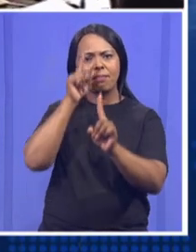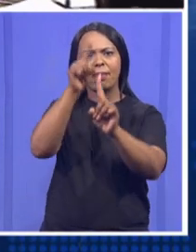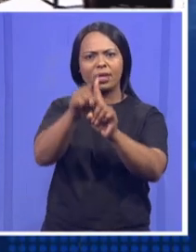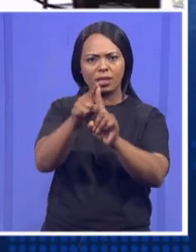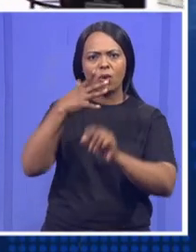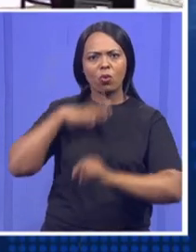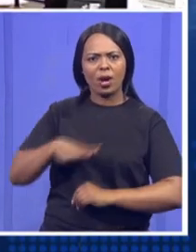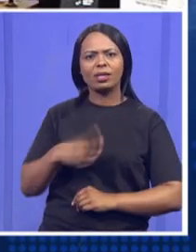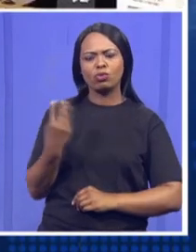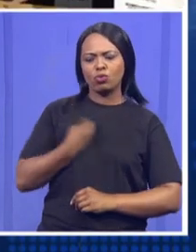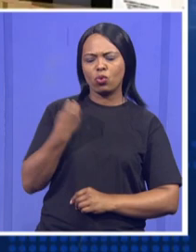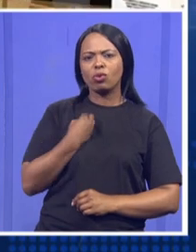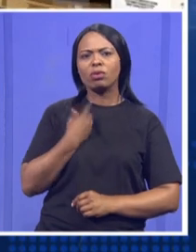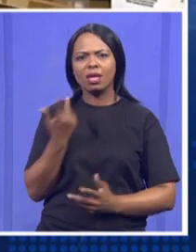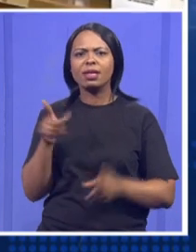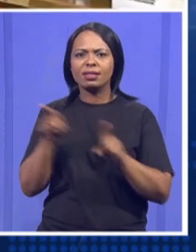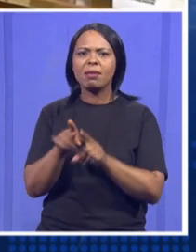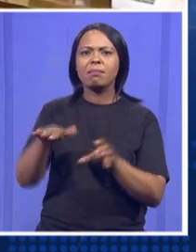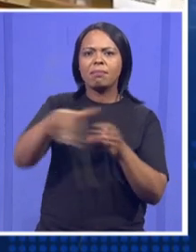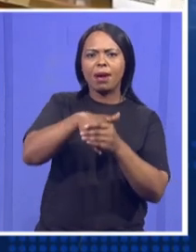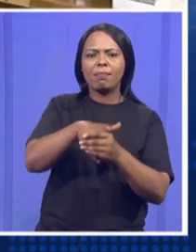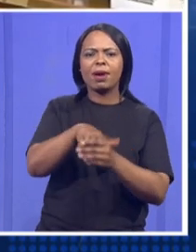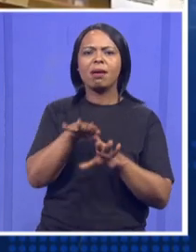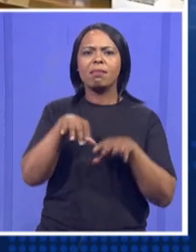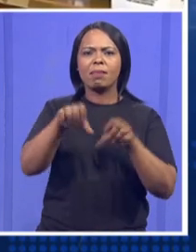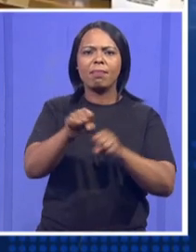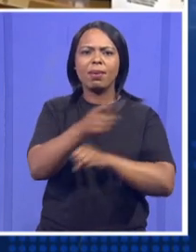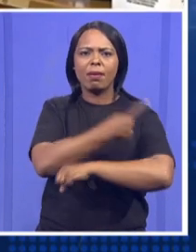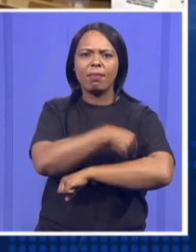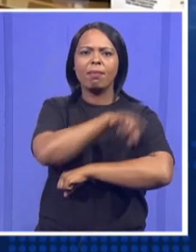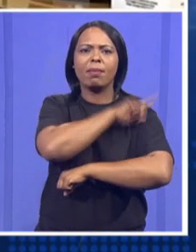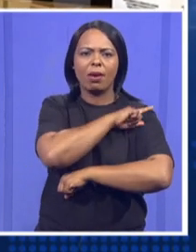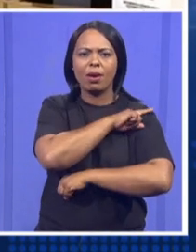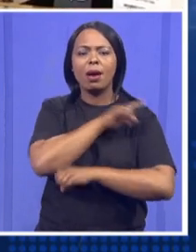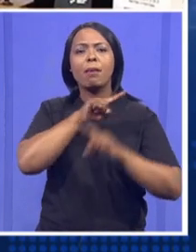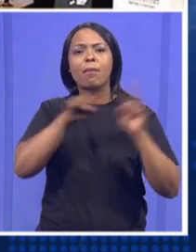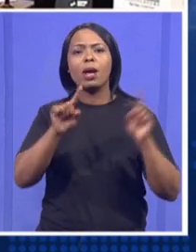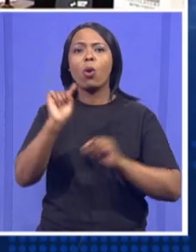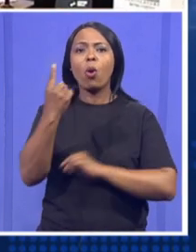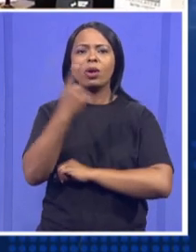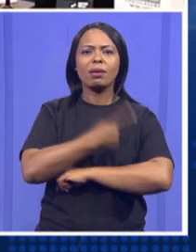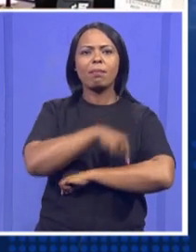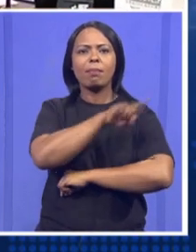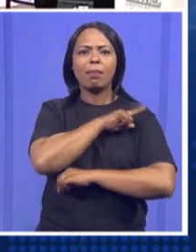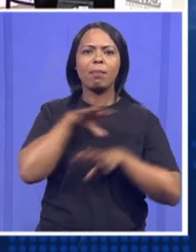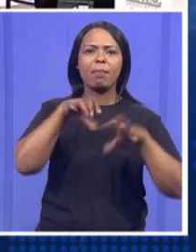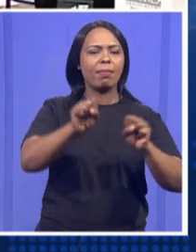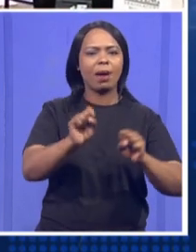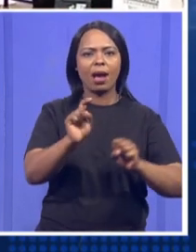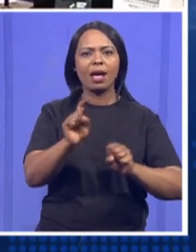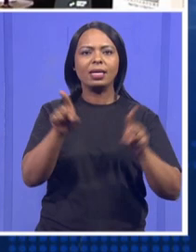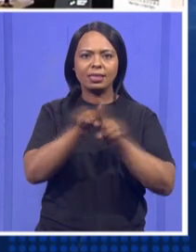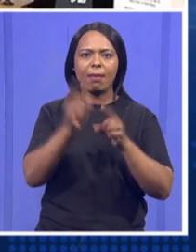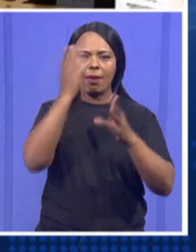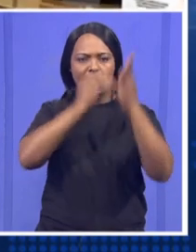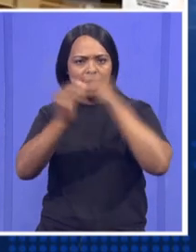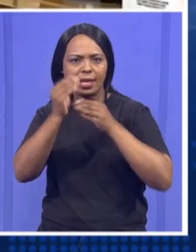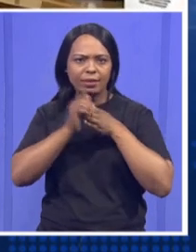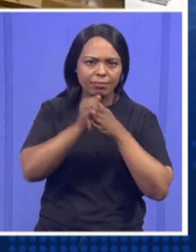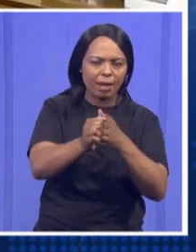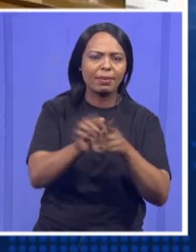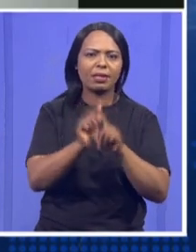also ascending to power and also not ascending to power, but learning how to deliver and how to govern the country.